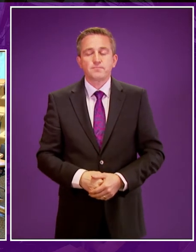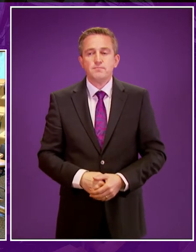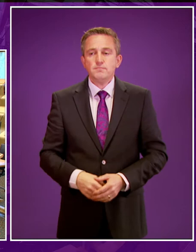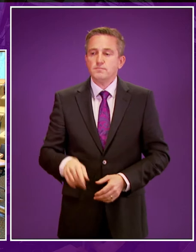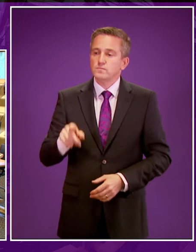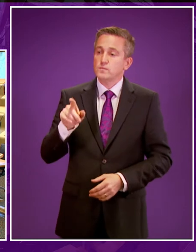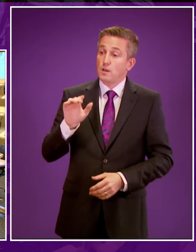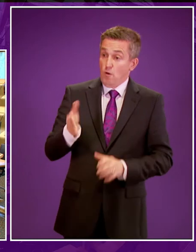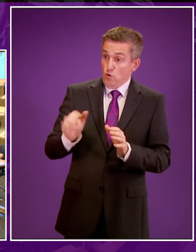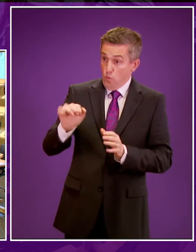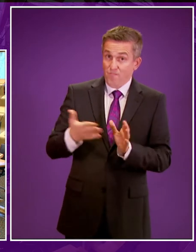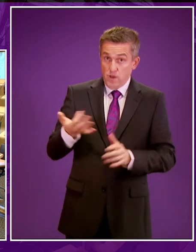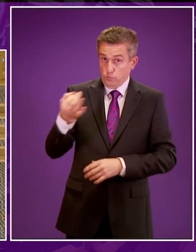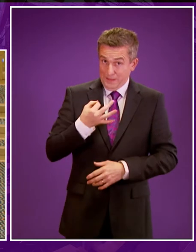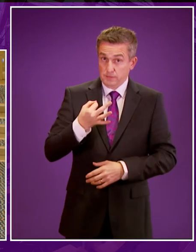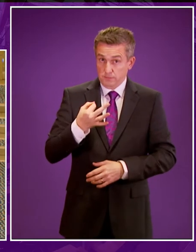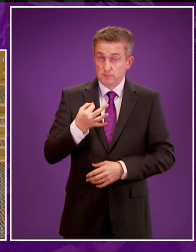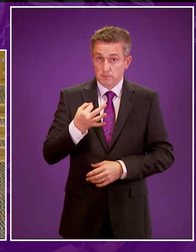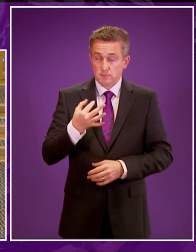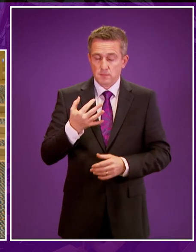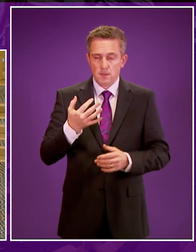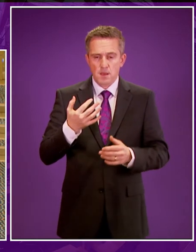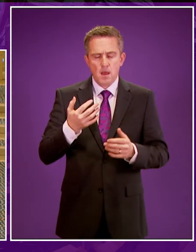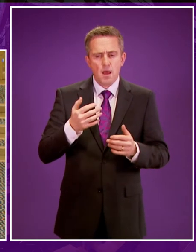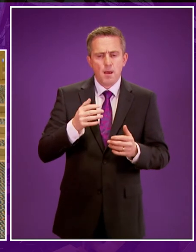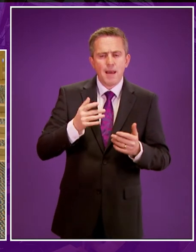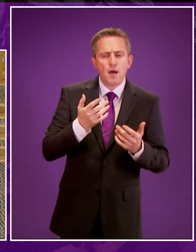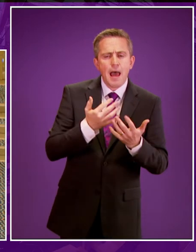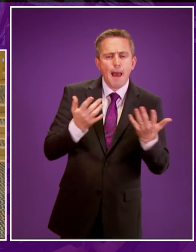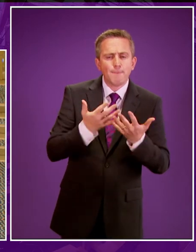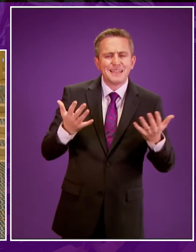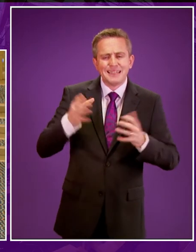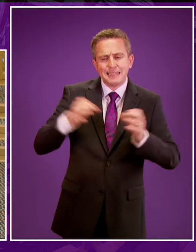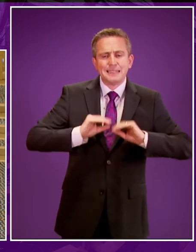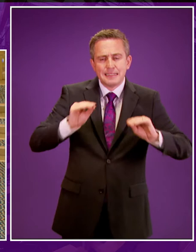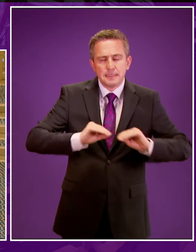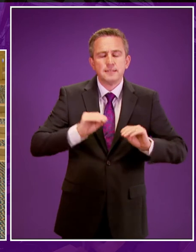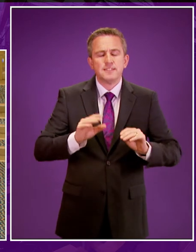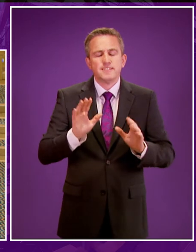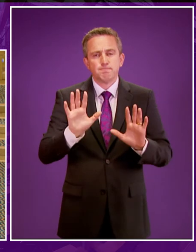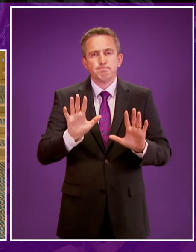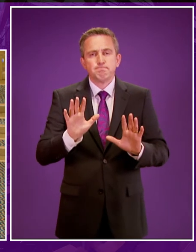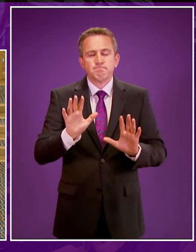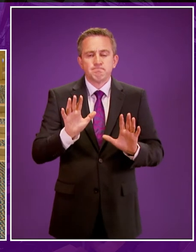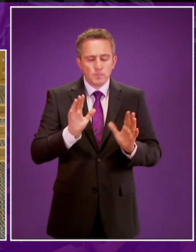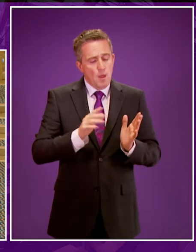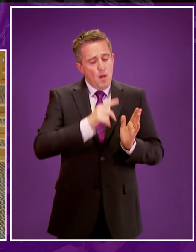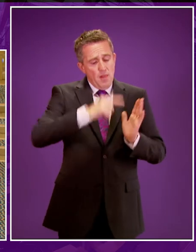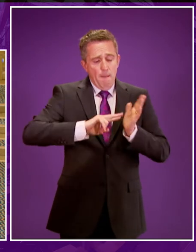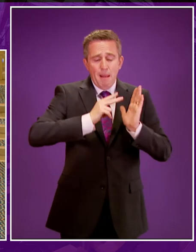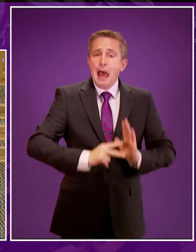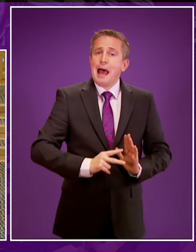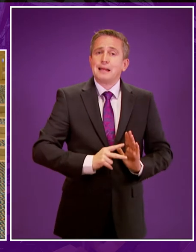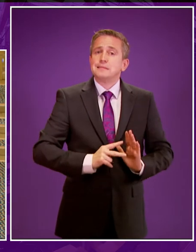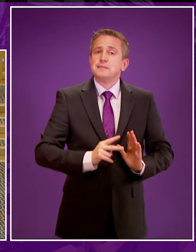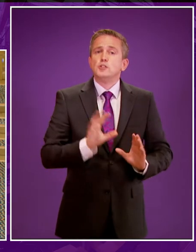Smith's initial question around the relevant numbers, what we have attempted to do with the plan is not